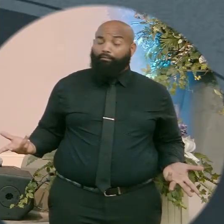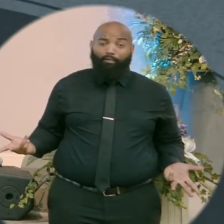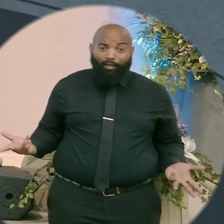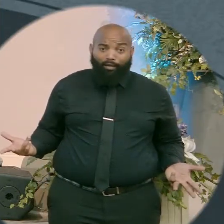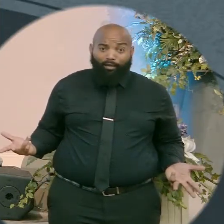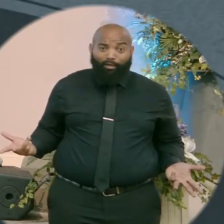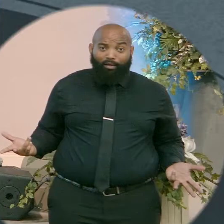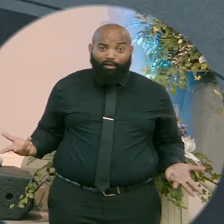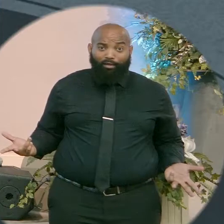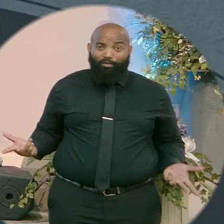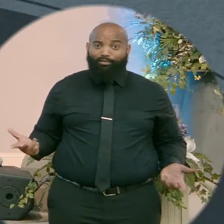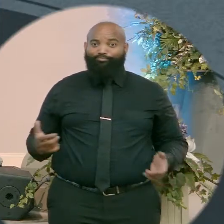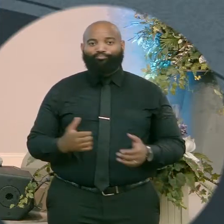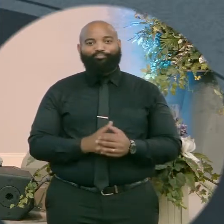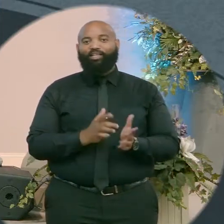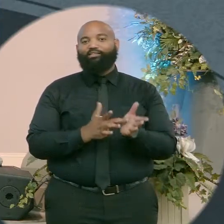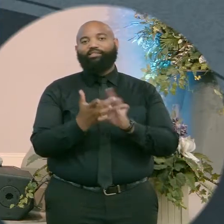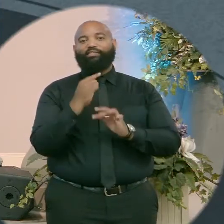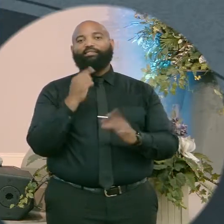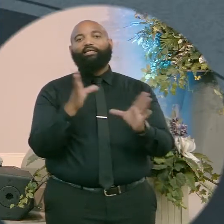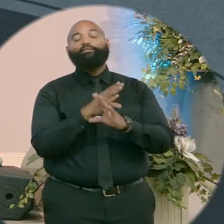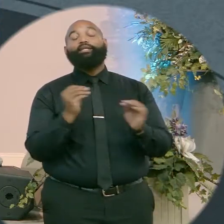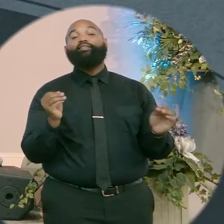In the text, I don't even hear him speak.